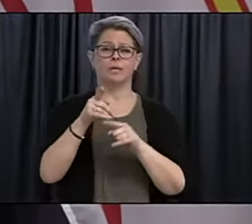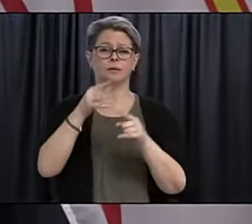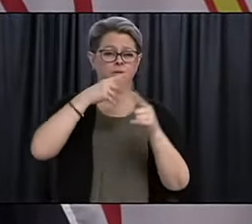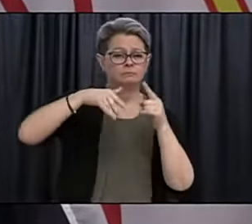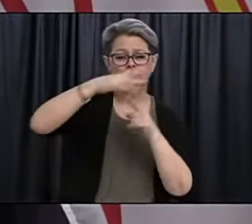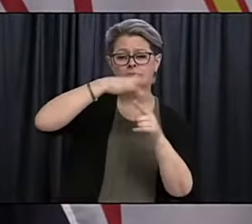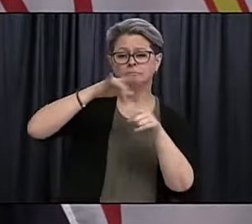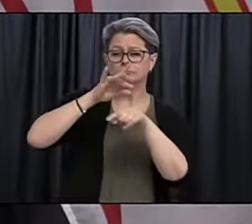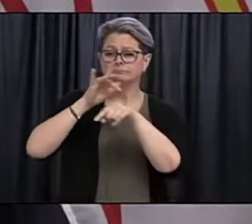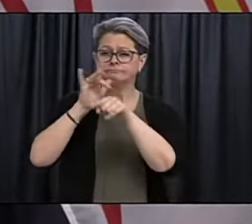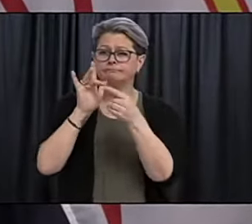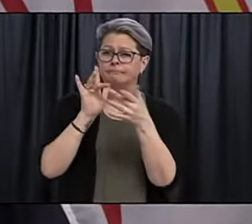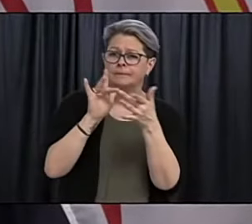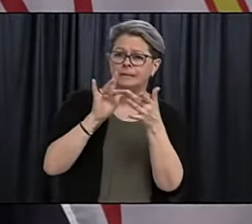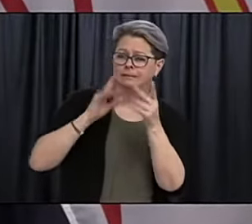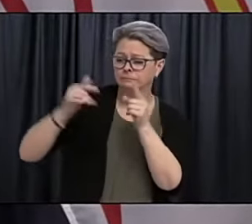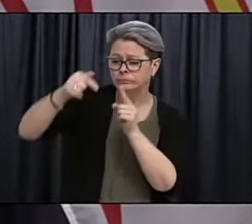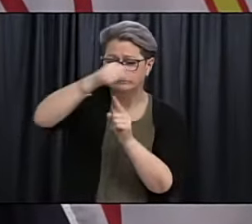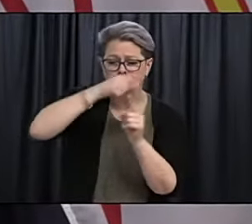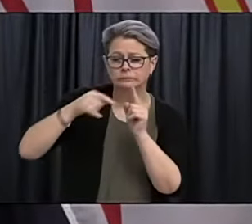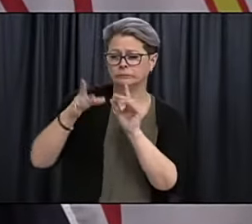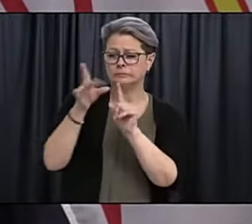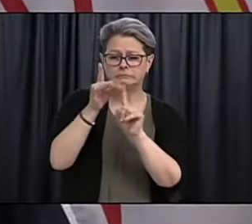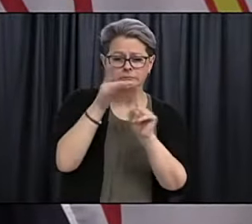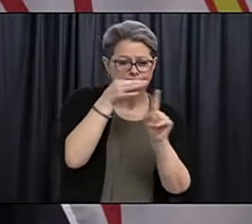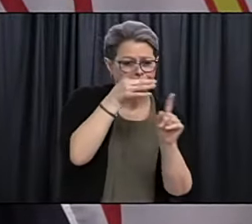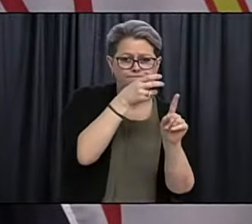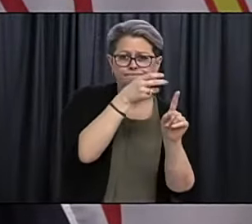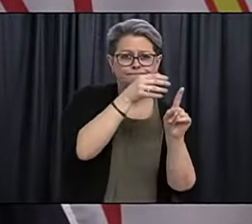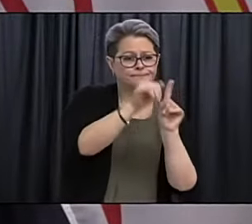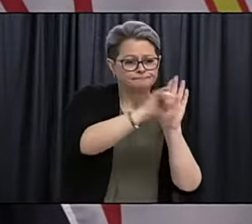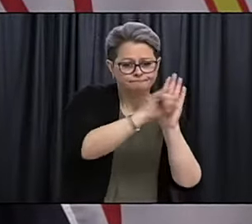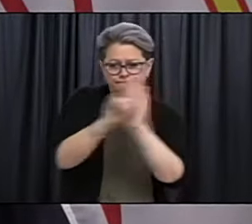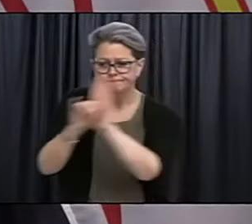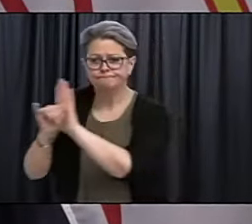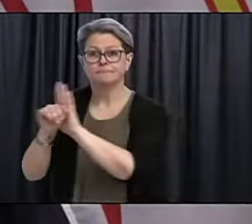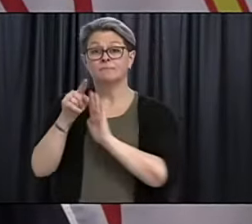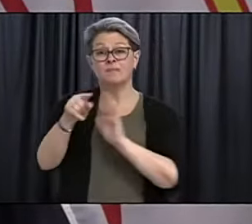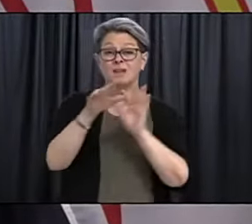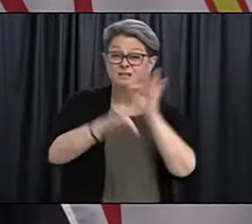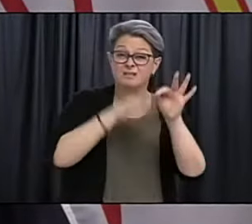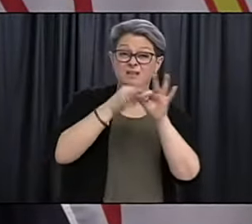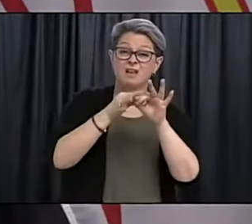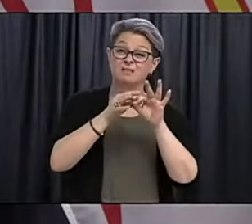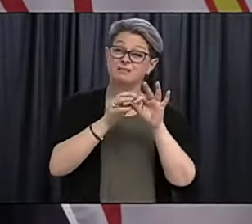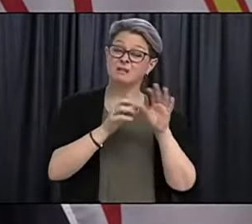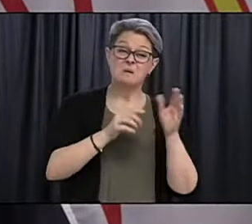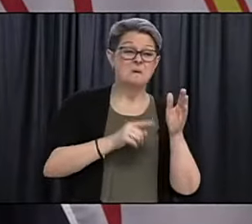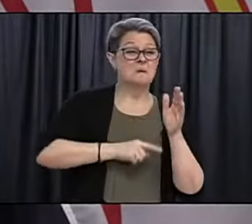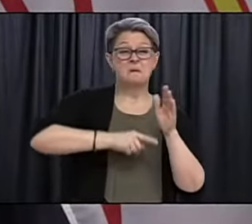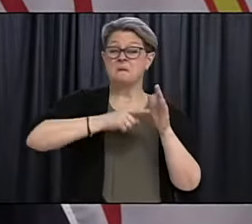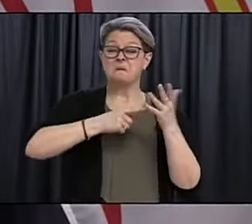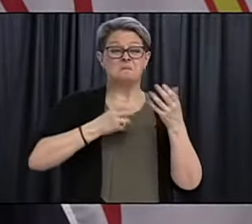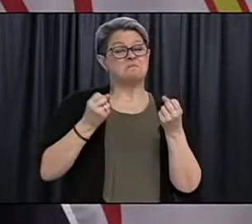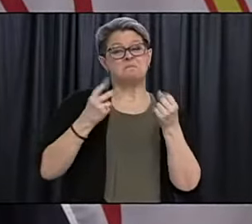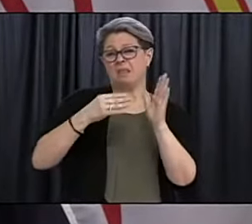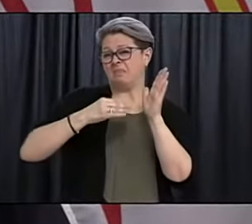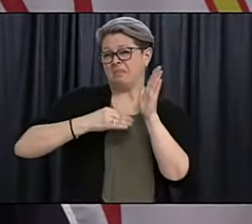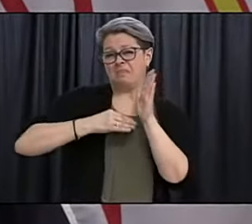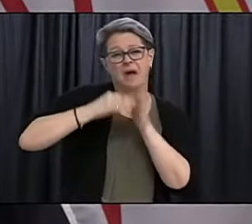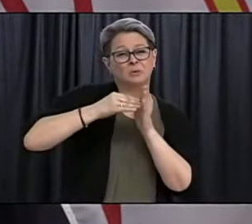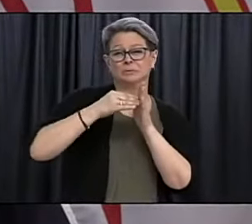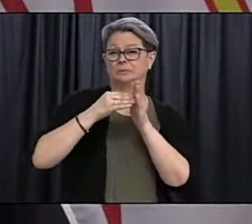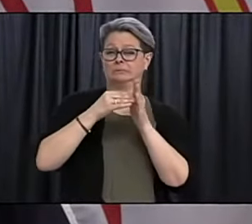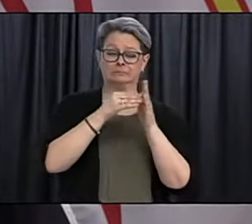contacts and getting people to isolate, getting people tested, literally thousands and thousands of contacts. Um,